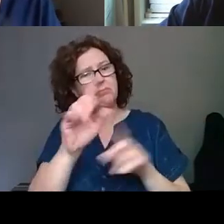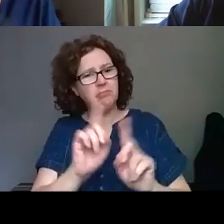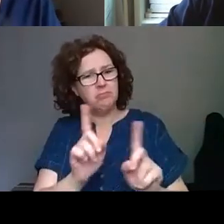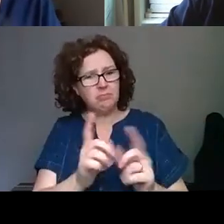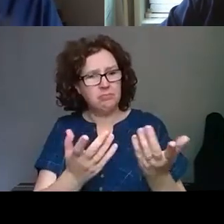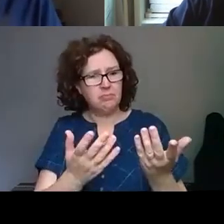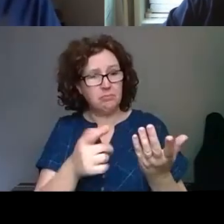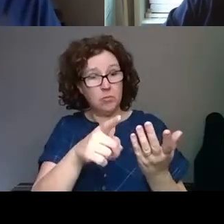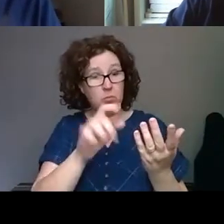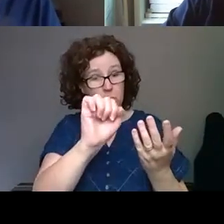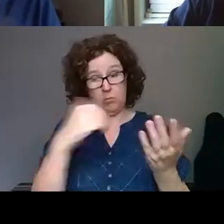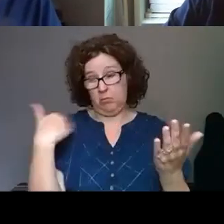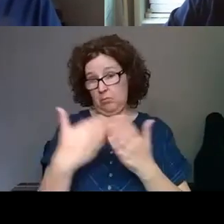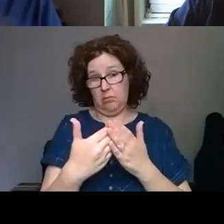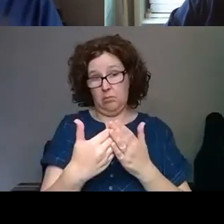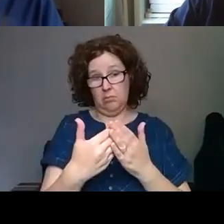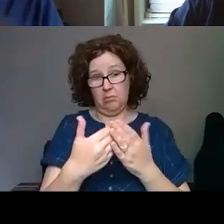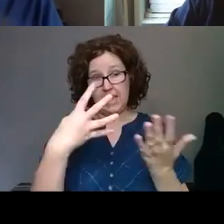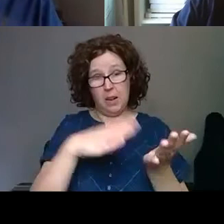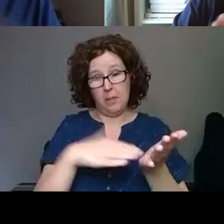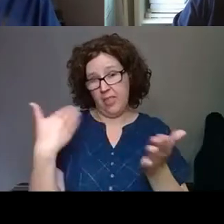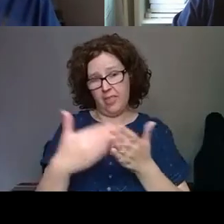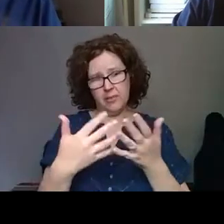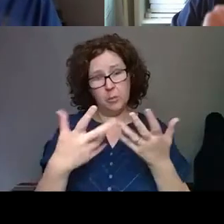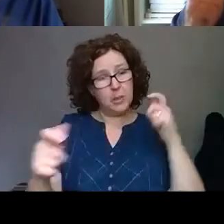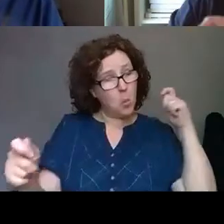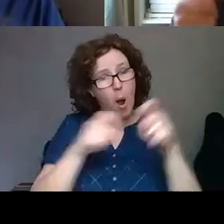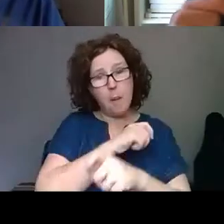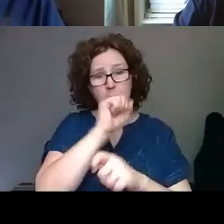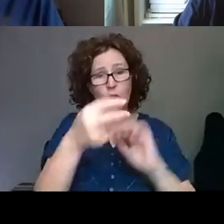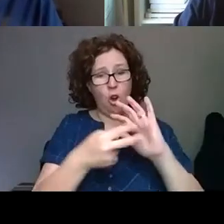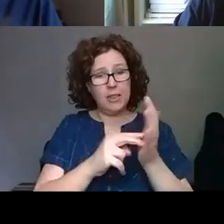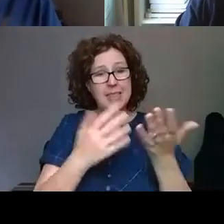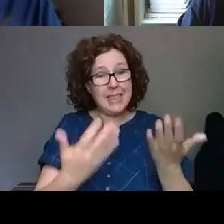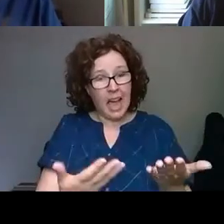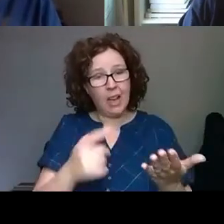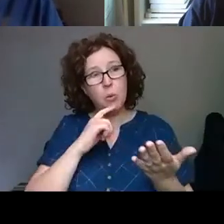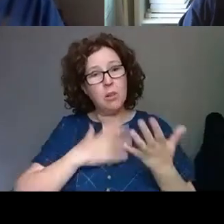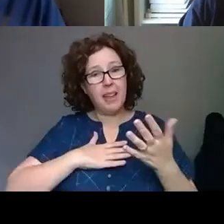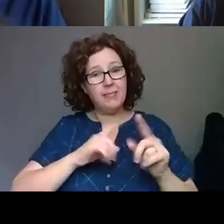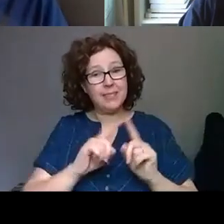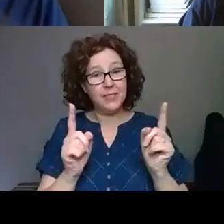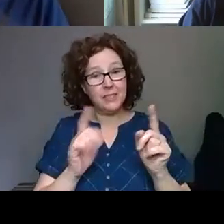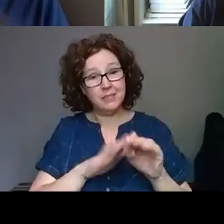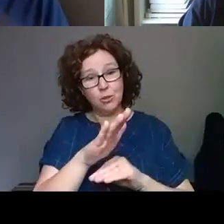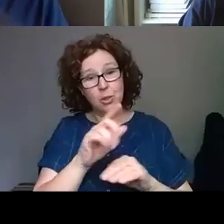because of this last year, these last nine months, you know, is your organization now going to behave differently with digital?